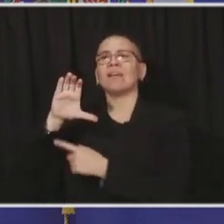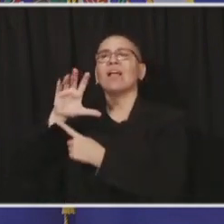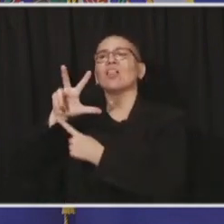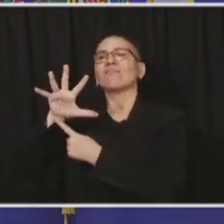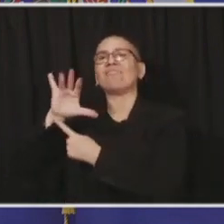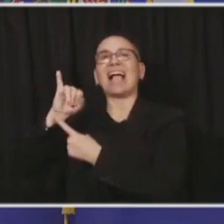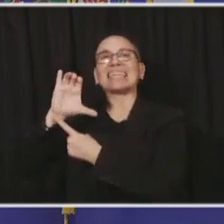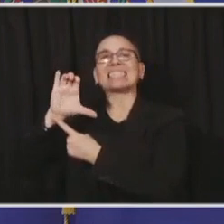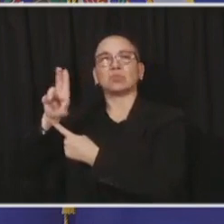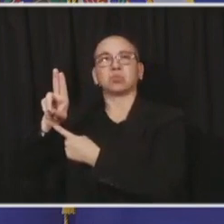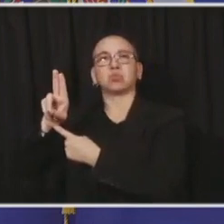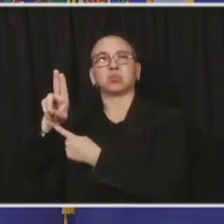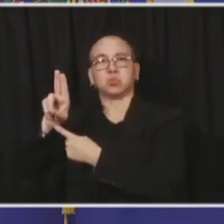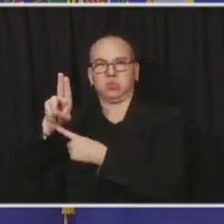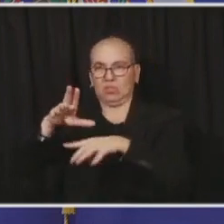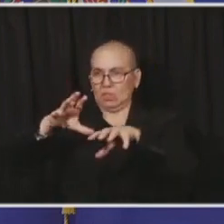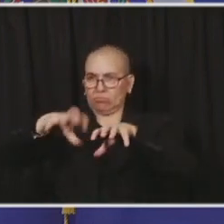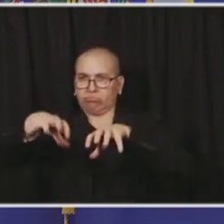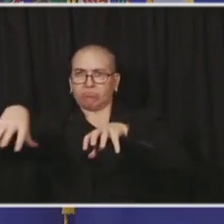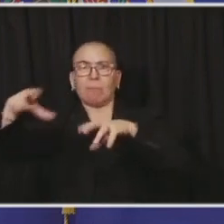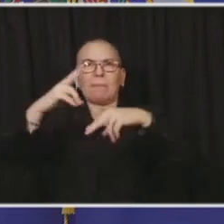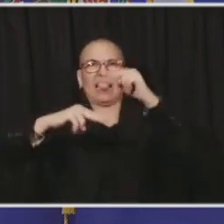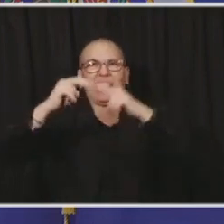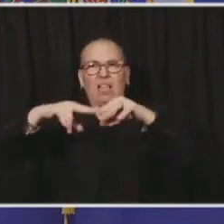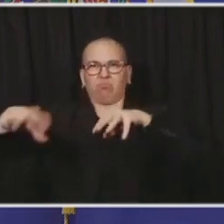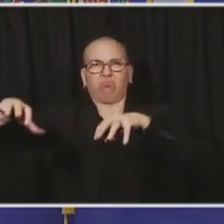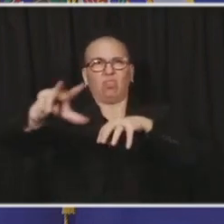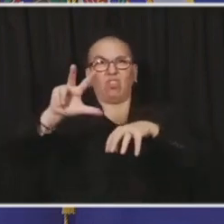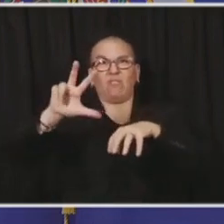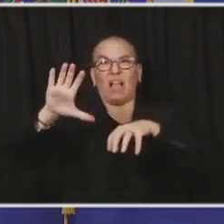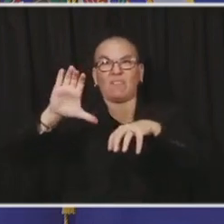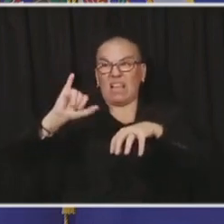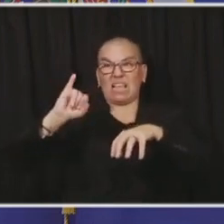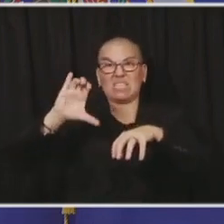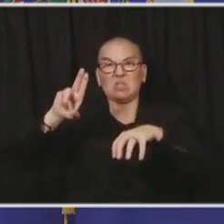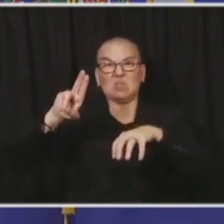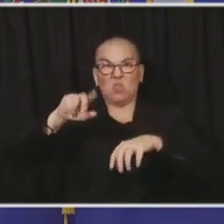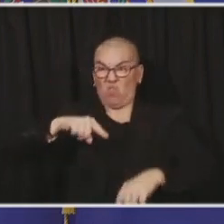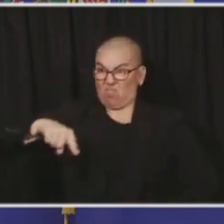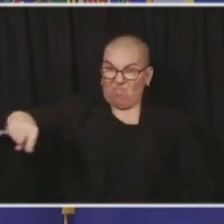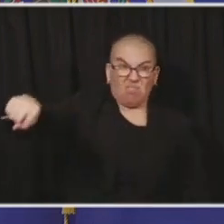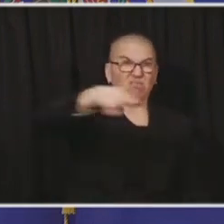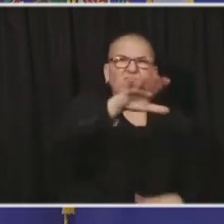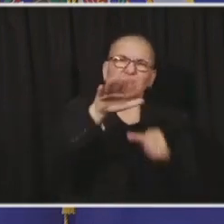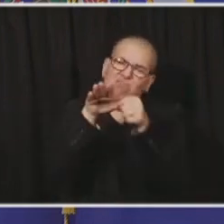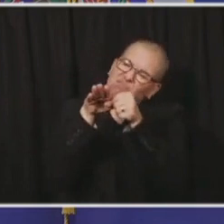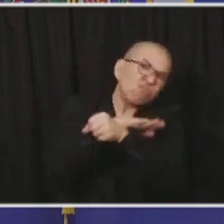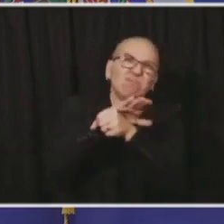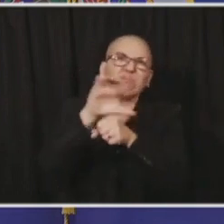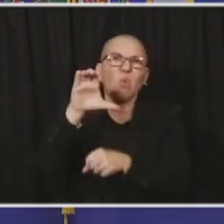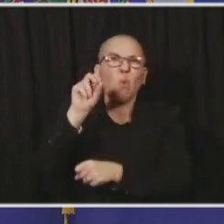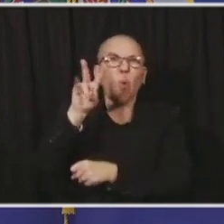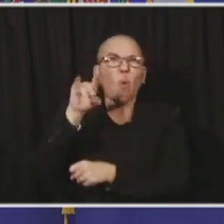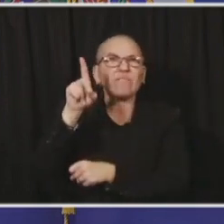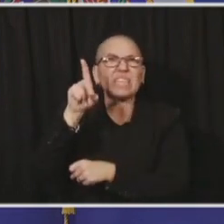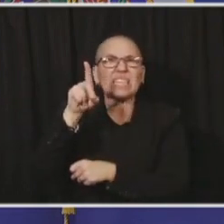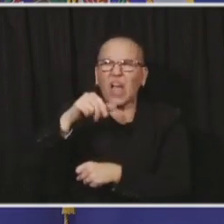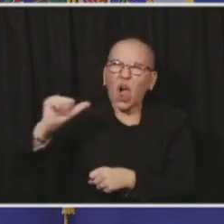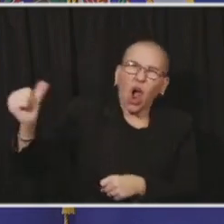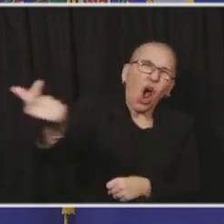full of patients suffering from severe COVID on a ventilator, unable to see their family,